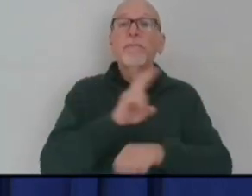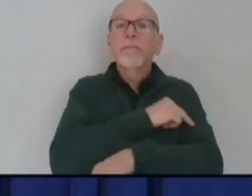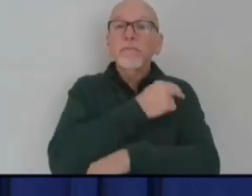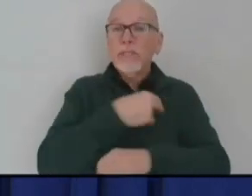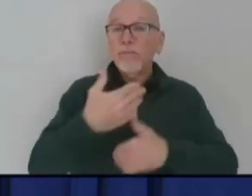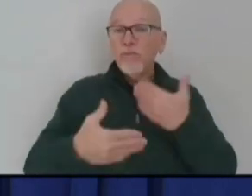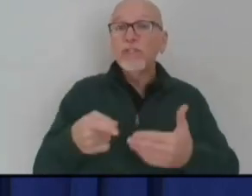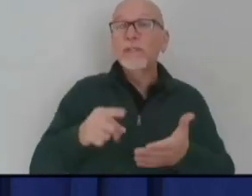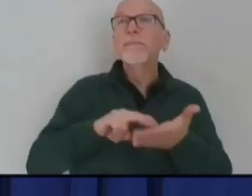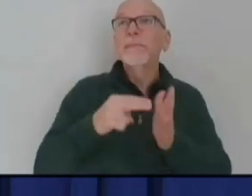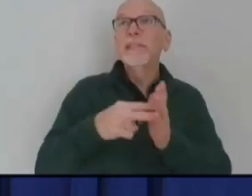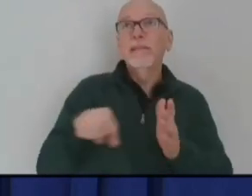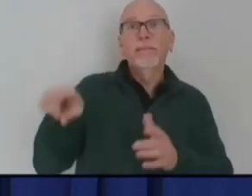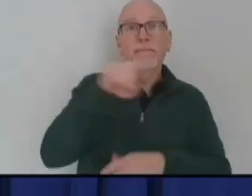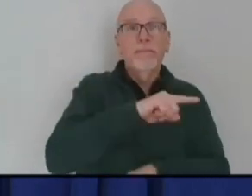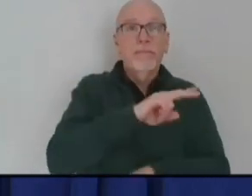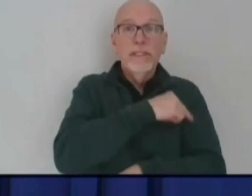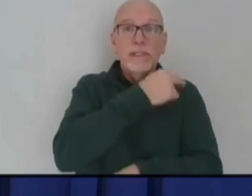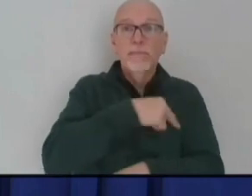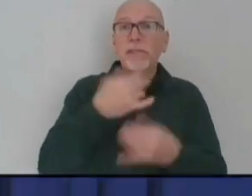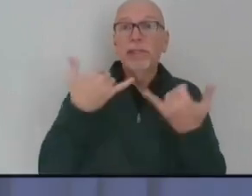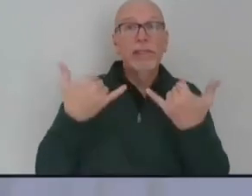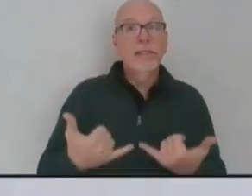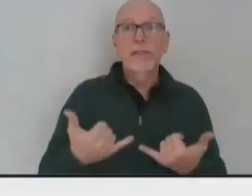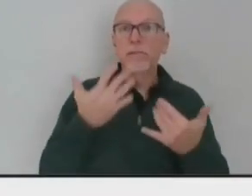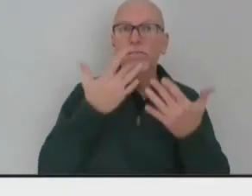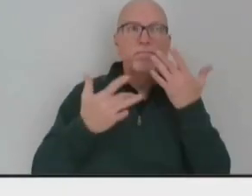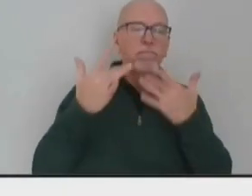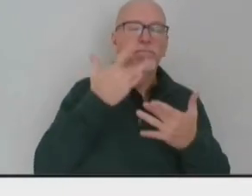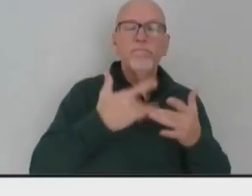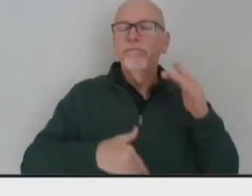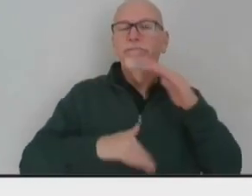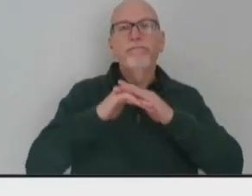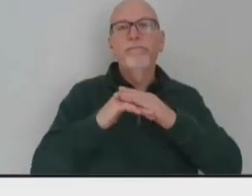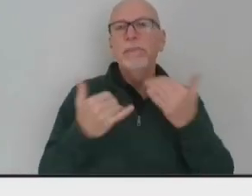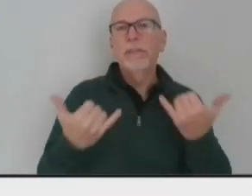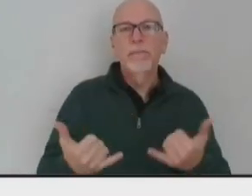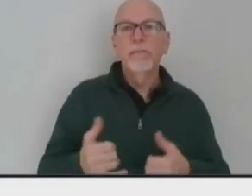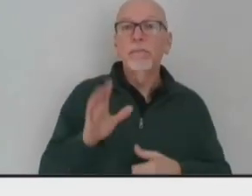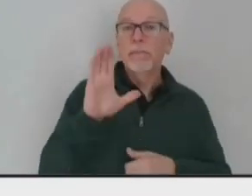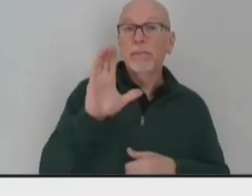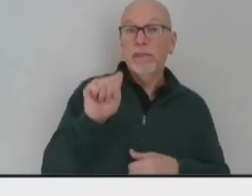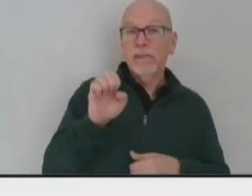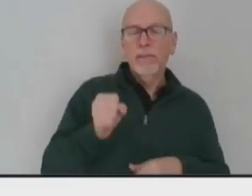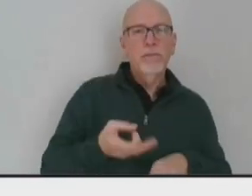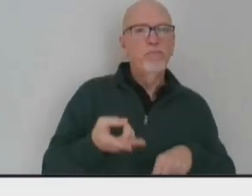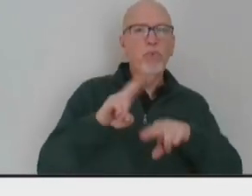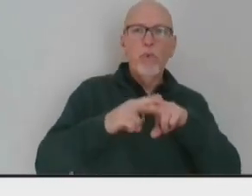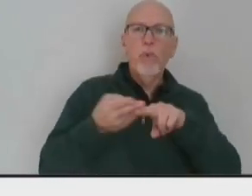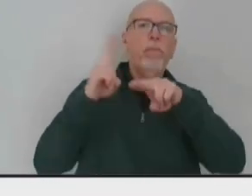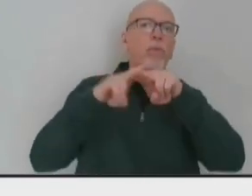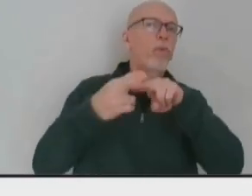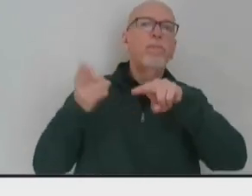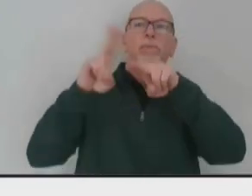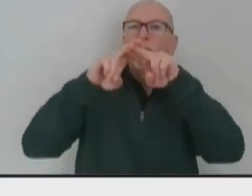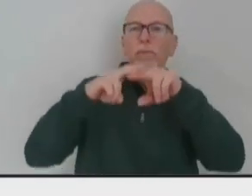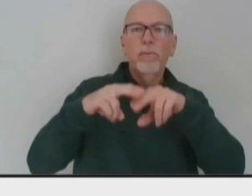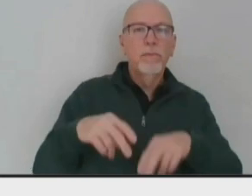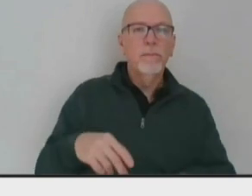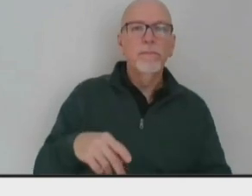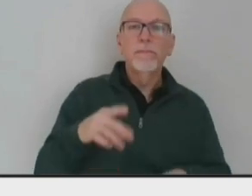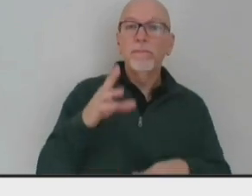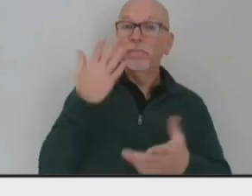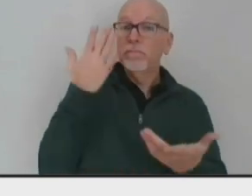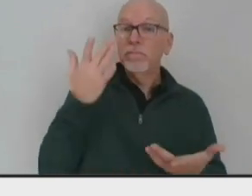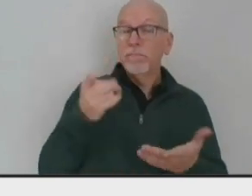fact that our hospital systems are stretched to the limit. Our cases continue to rise exponentially, and this is resulting